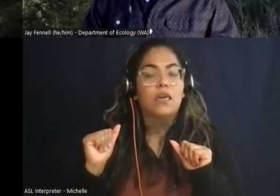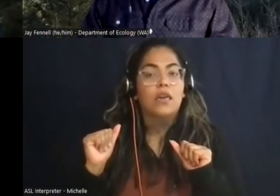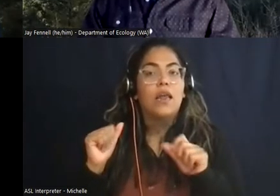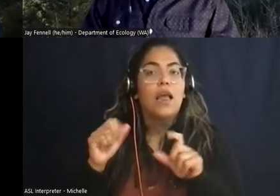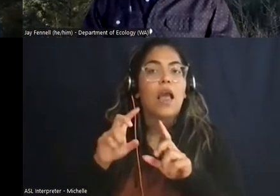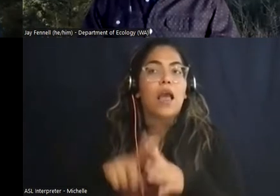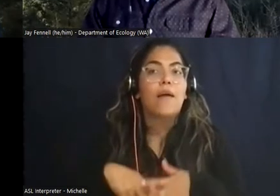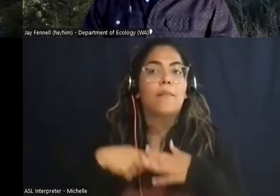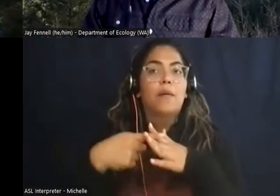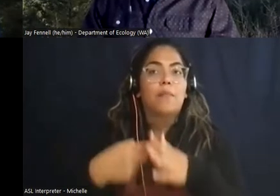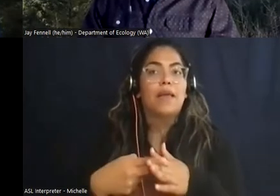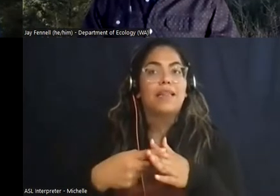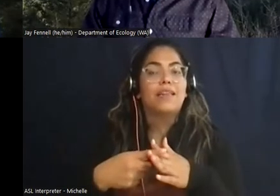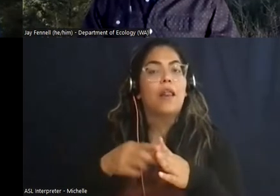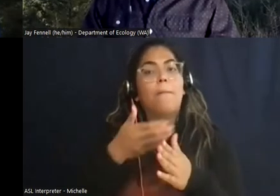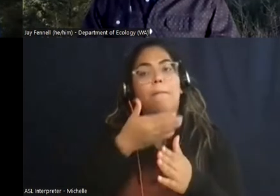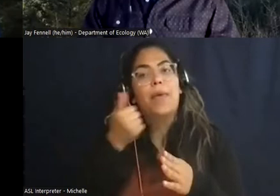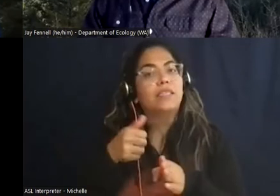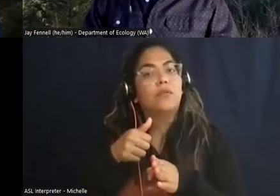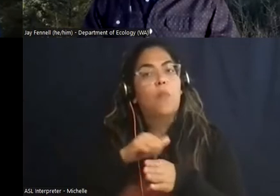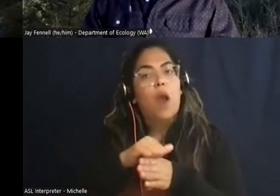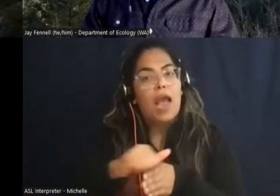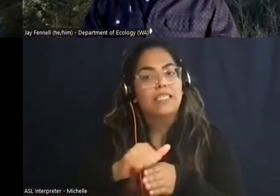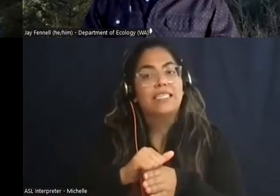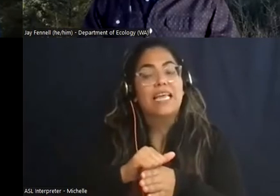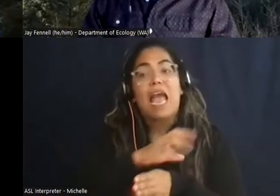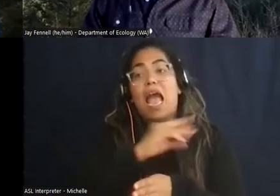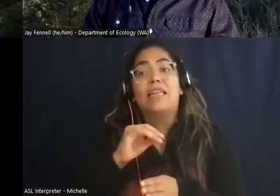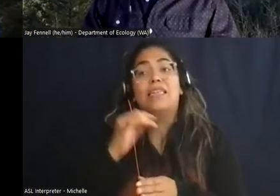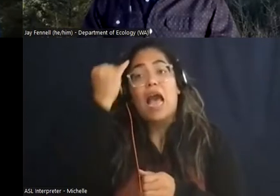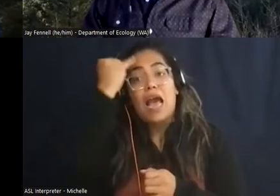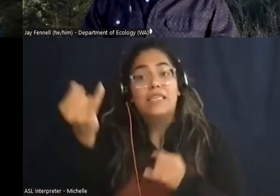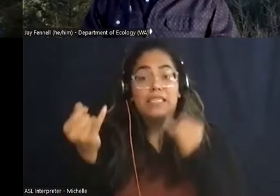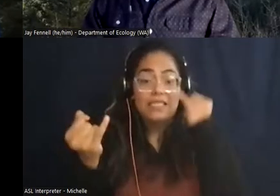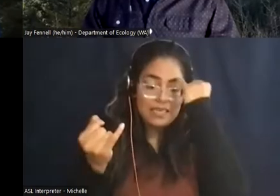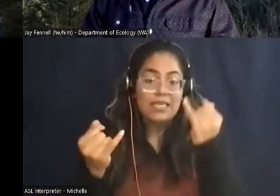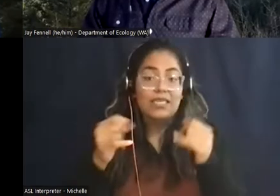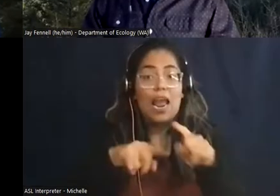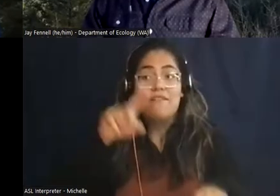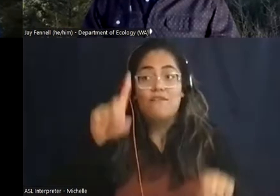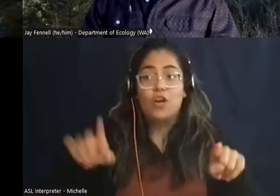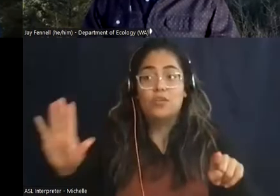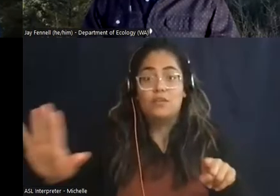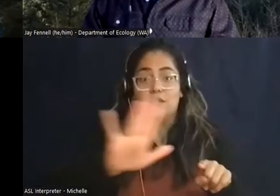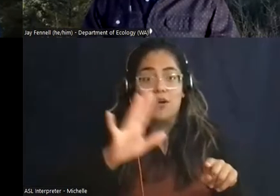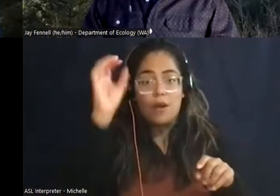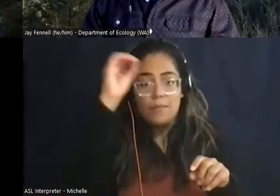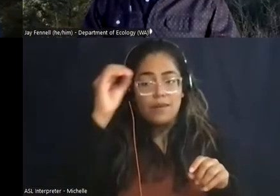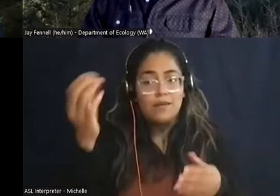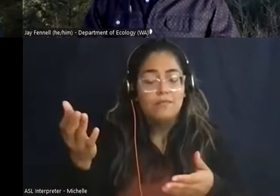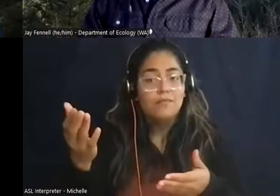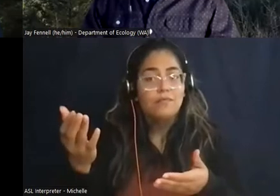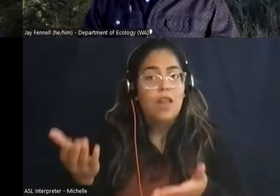implement those best practices and the ideas that the diverse set of voices have because we